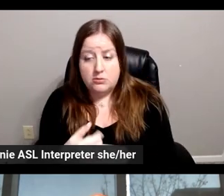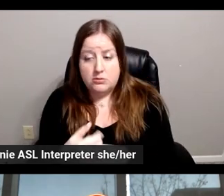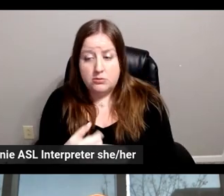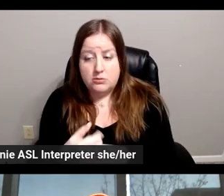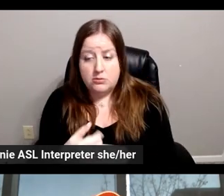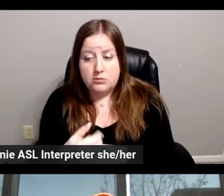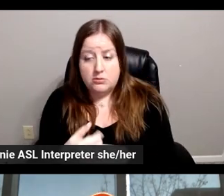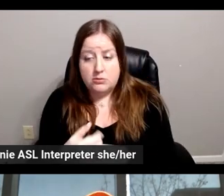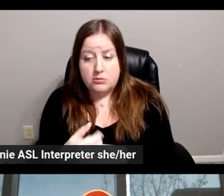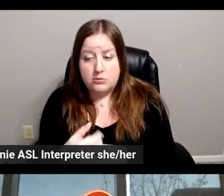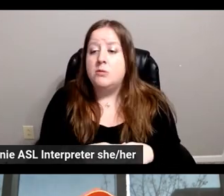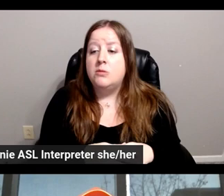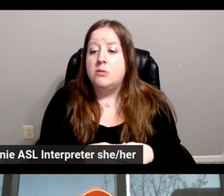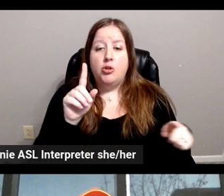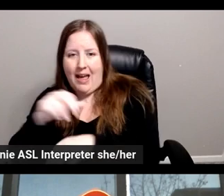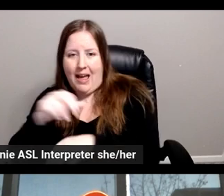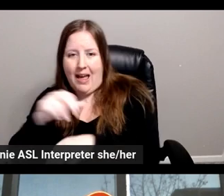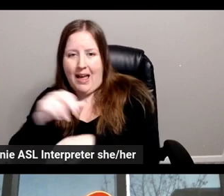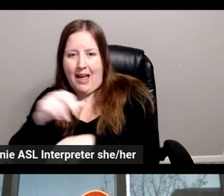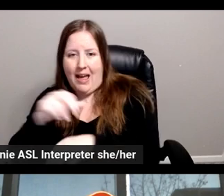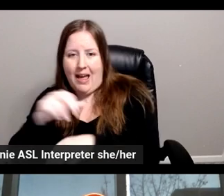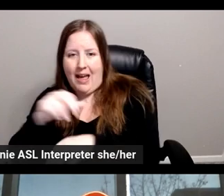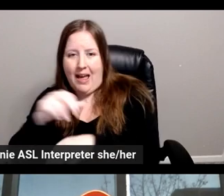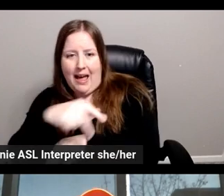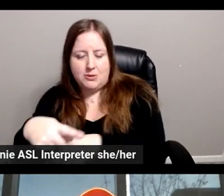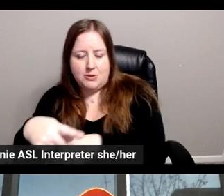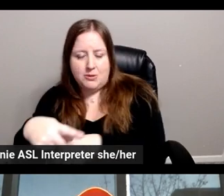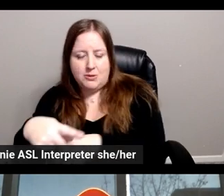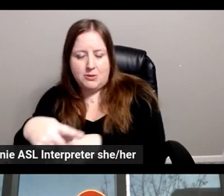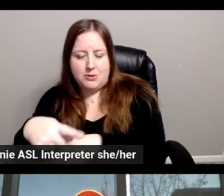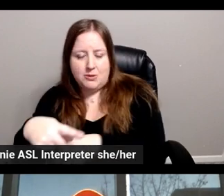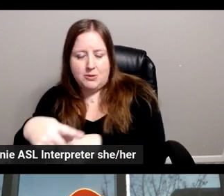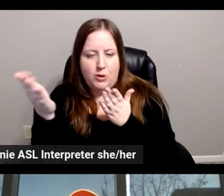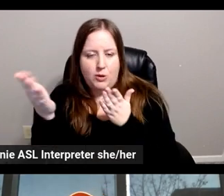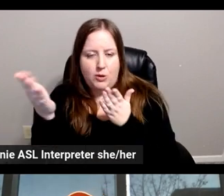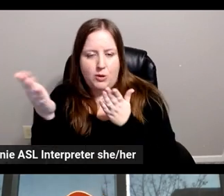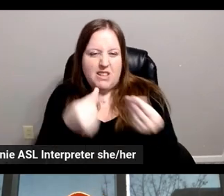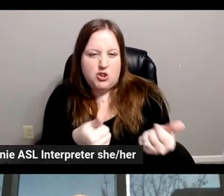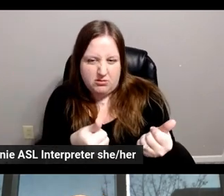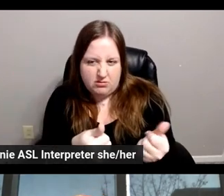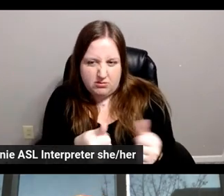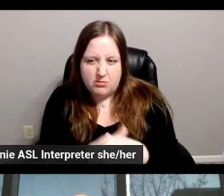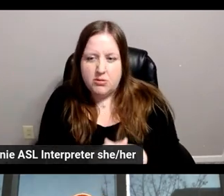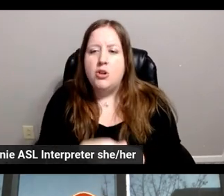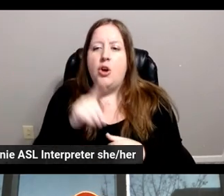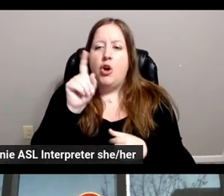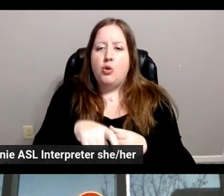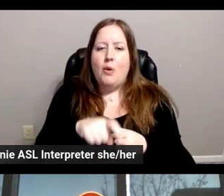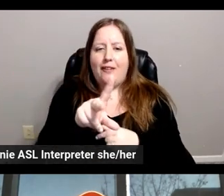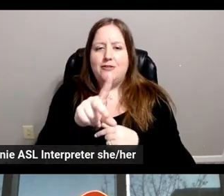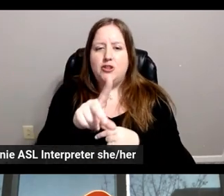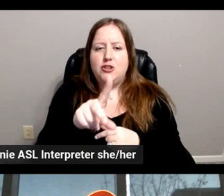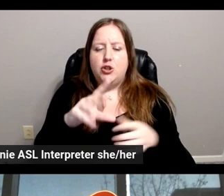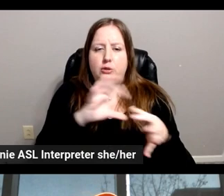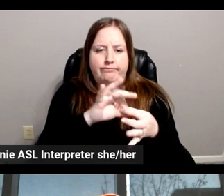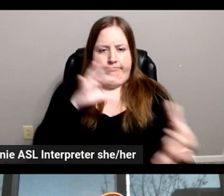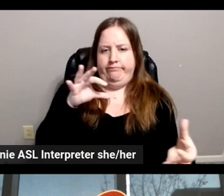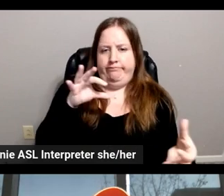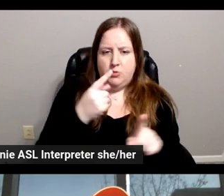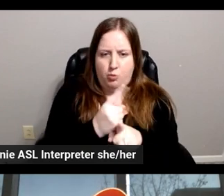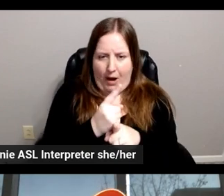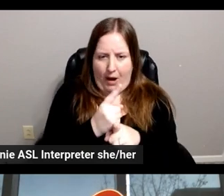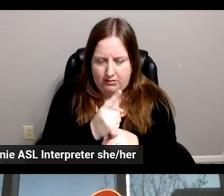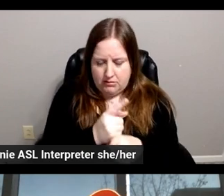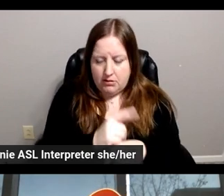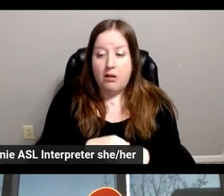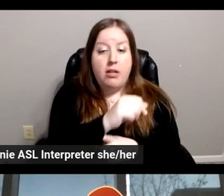the application directly with all these services. It's not really efficient. So, you need the couple layer, right? The other thing